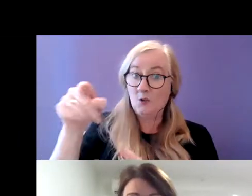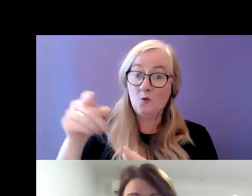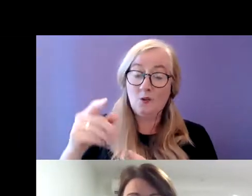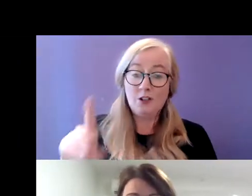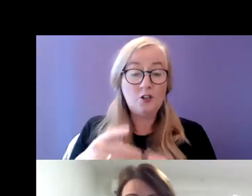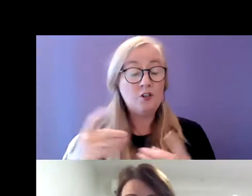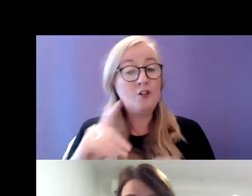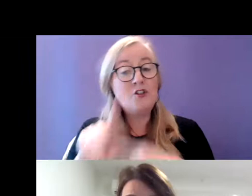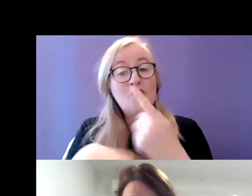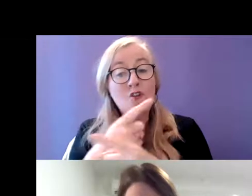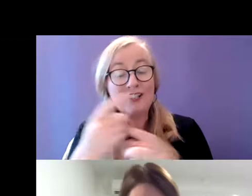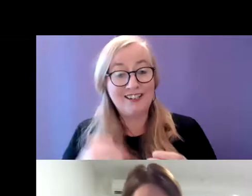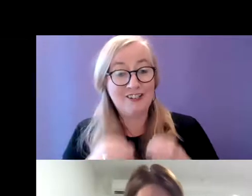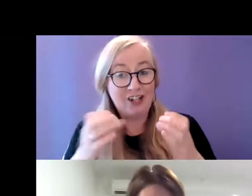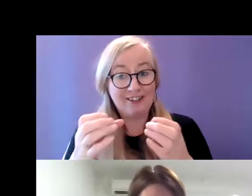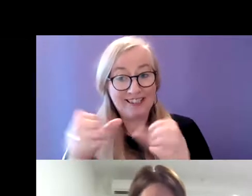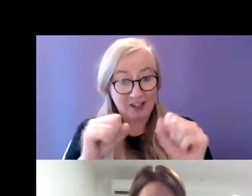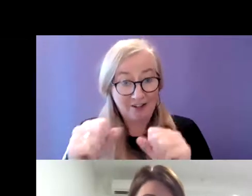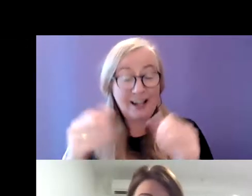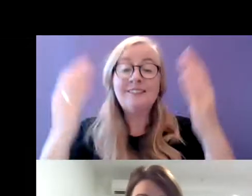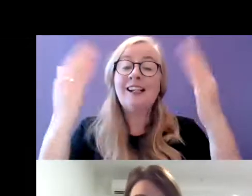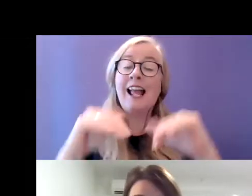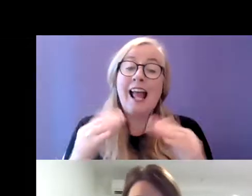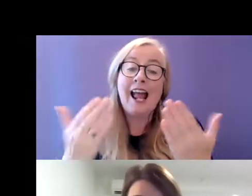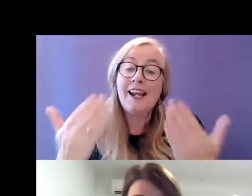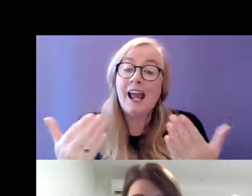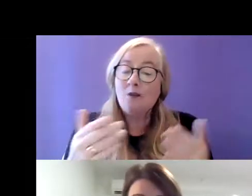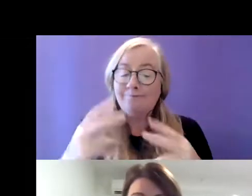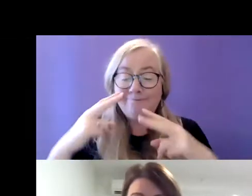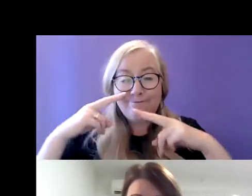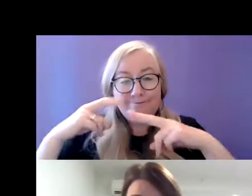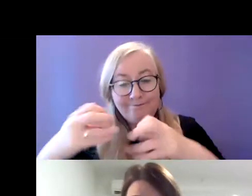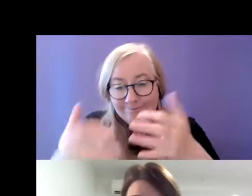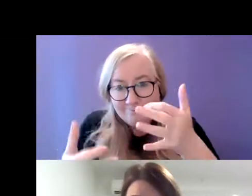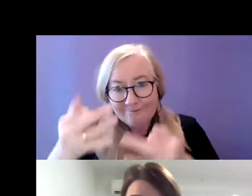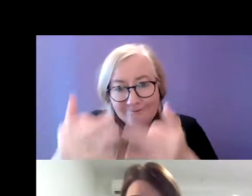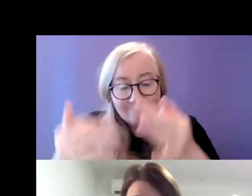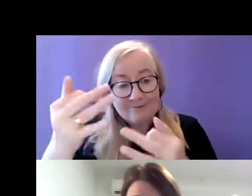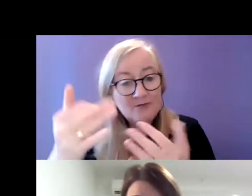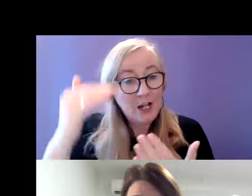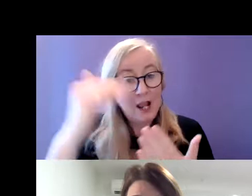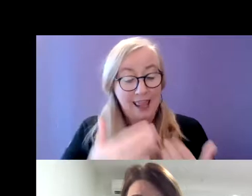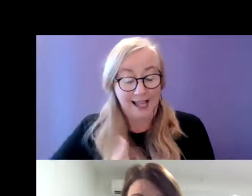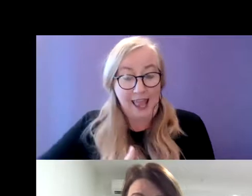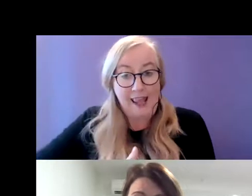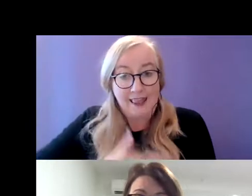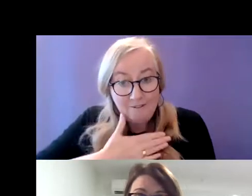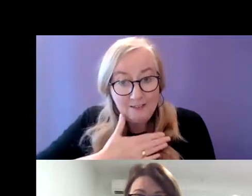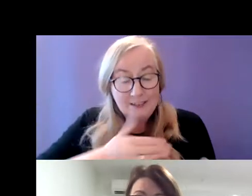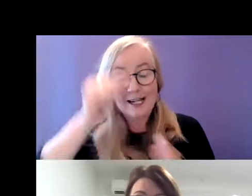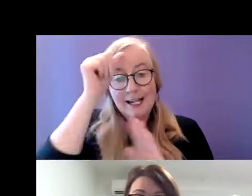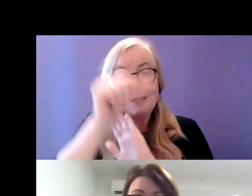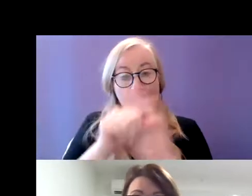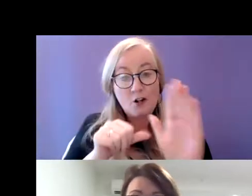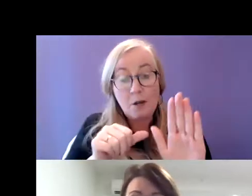And we're going to move on to the qualitative piece. And this provides greater insight into that real lived experience from the